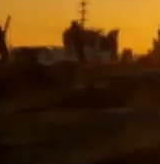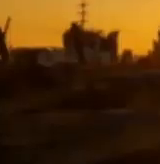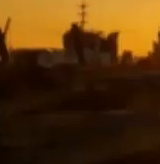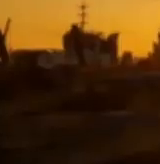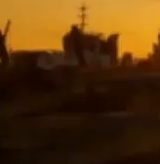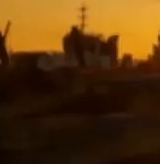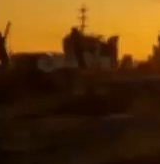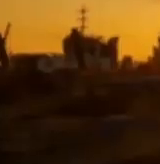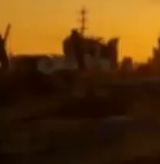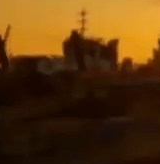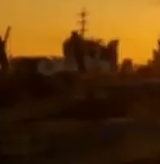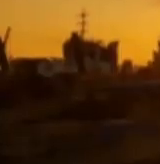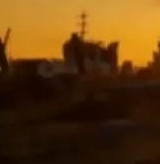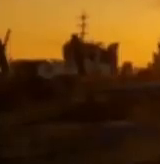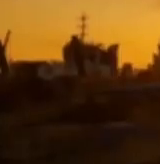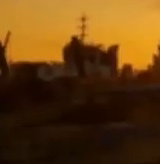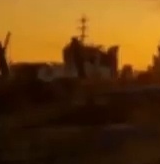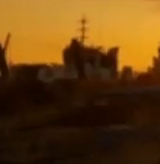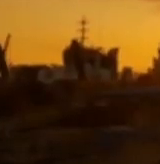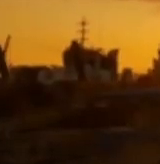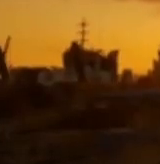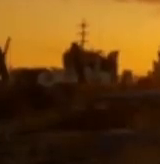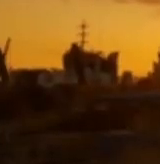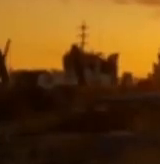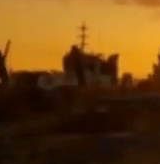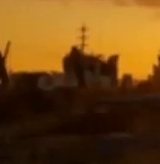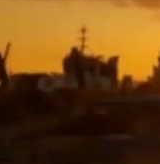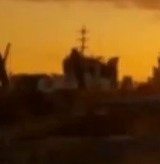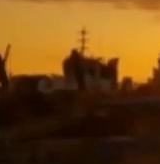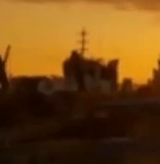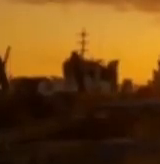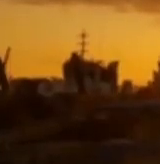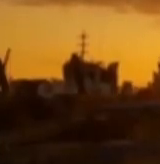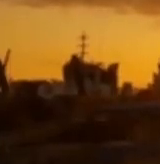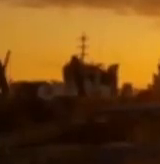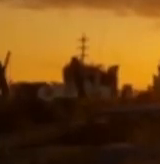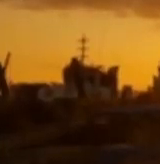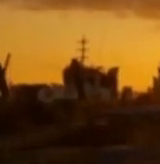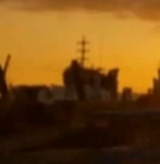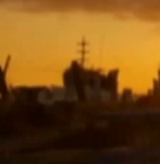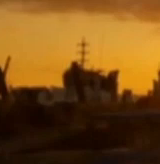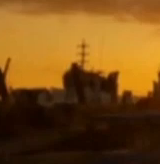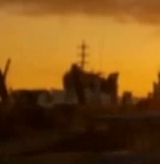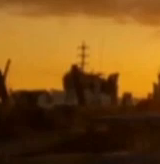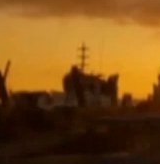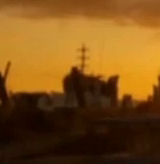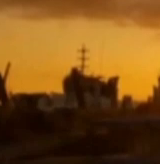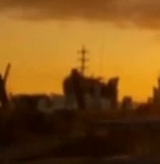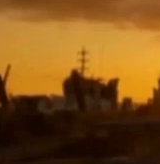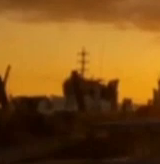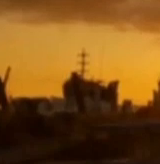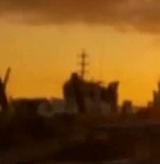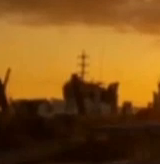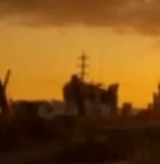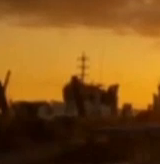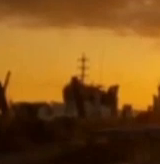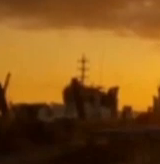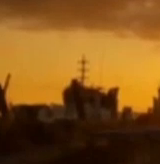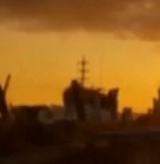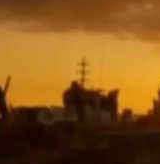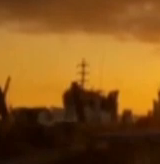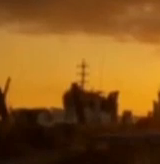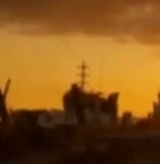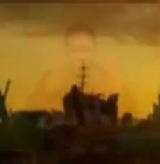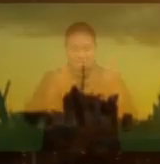our shot of the day. This photo was captured at the Lautoka Fishing Wharf by Fane Unuisi Lendua. Send us newsworthy